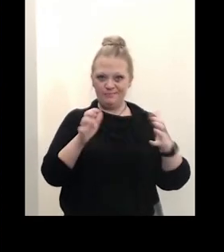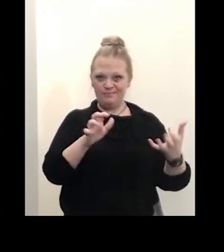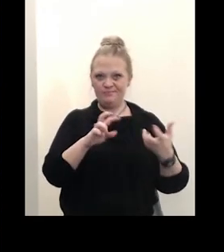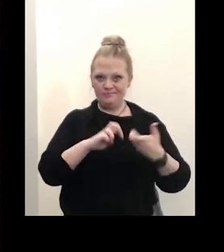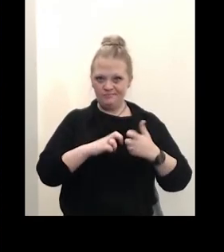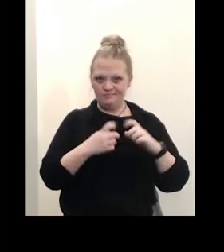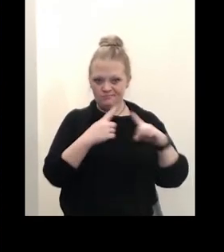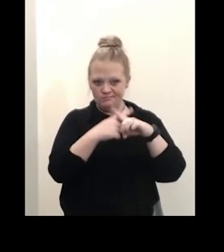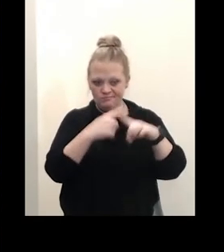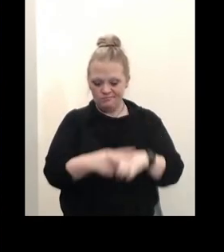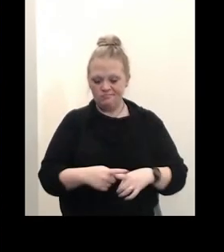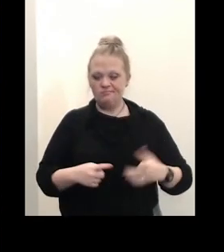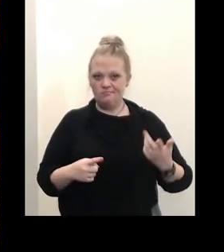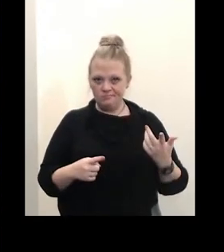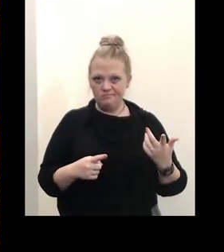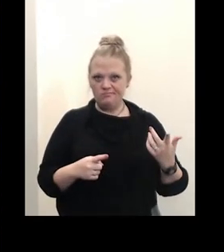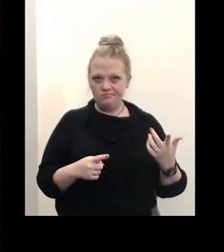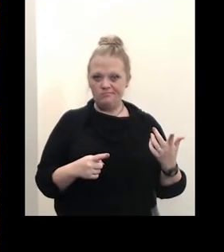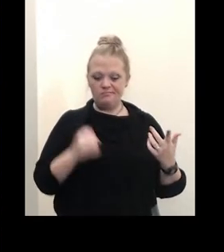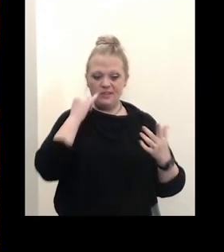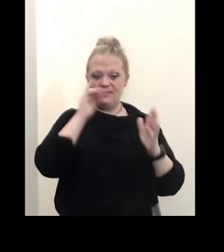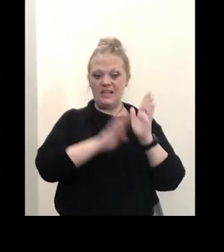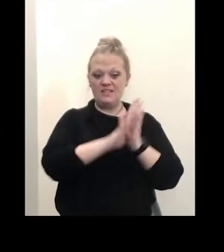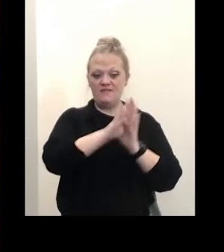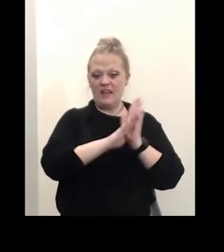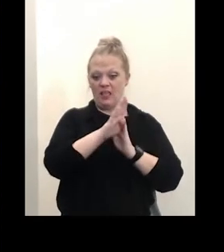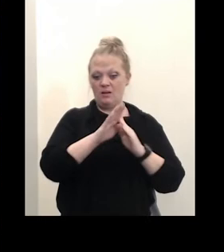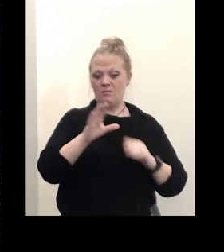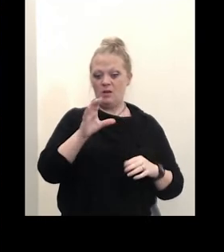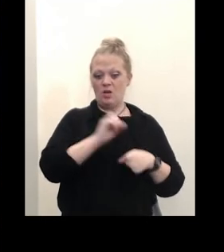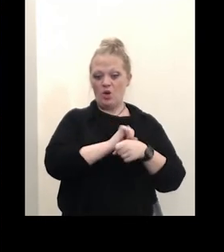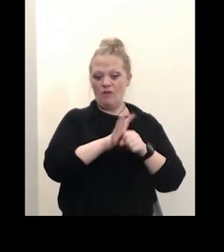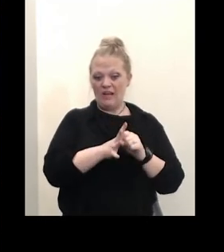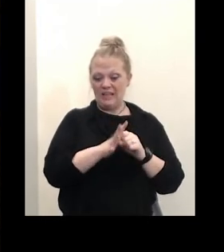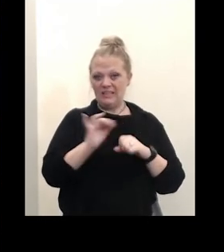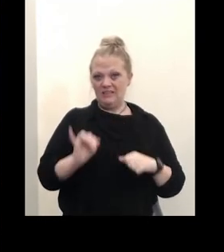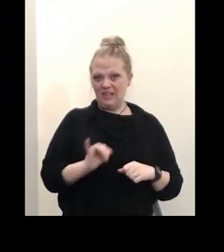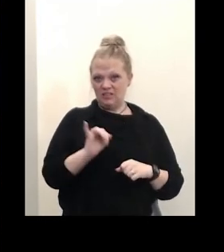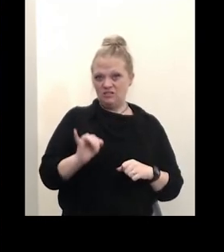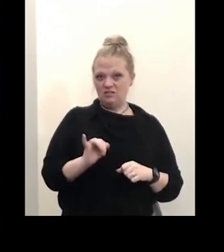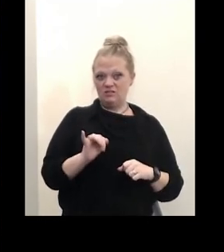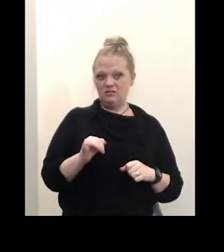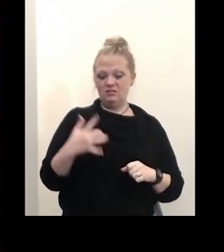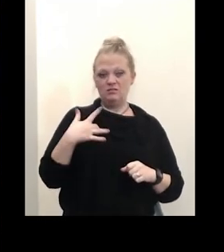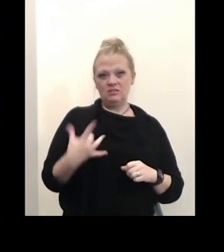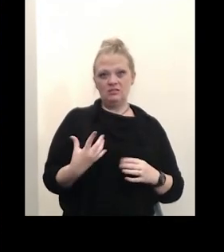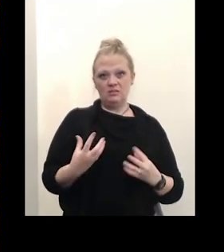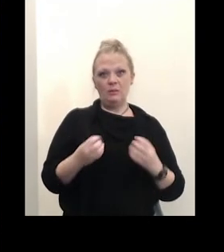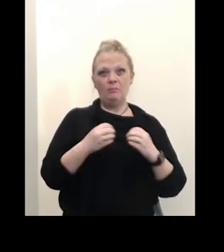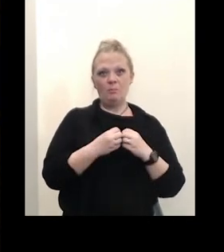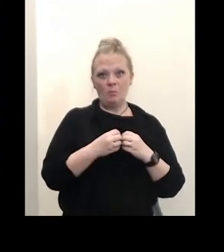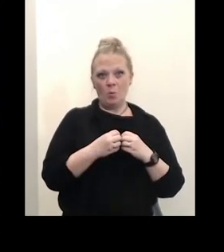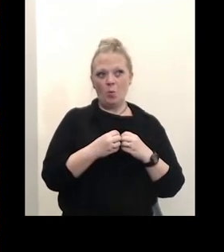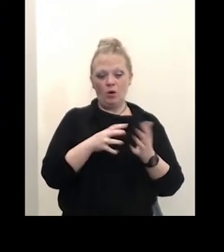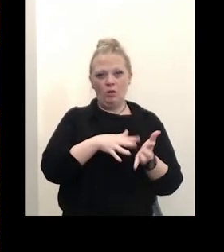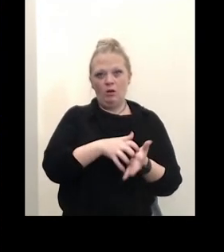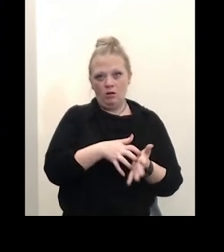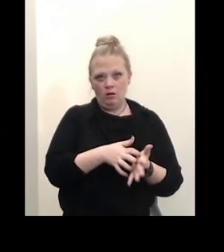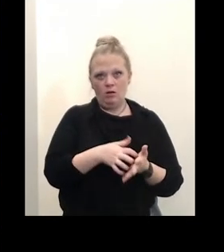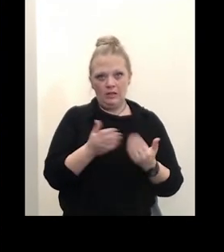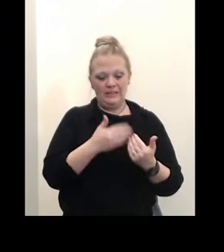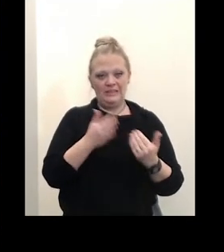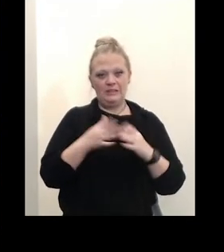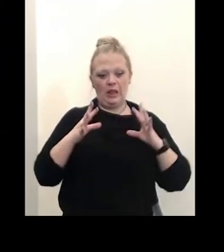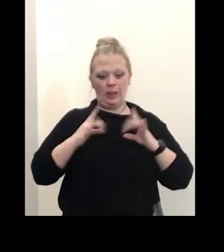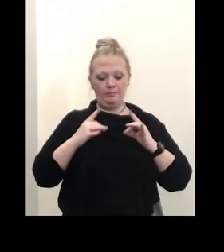immunocompromised who develop a covet 19 infection are much more susceptible because um even if they've been fully